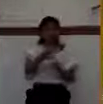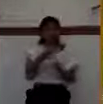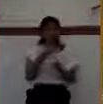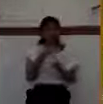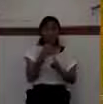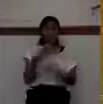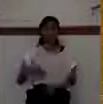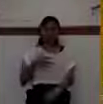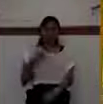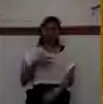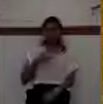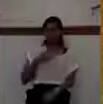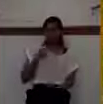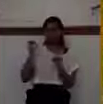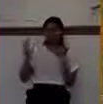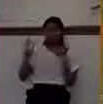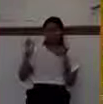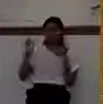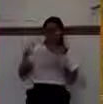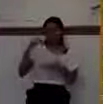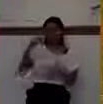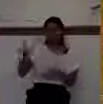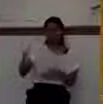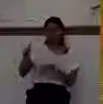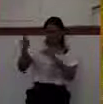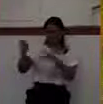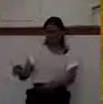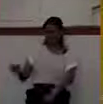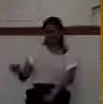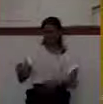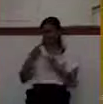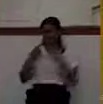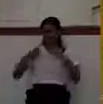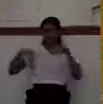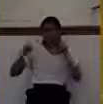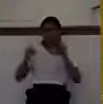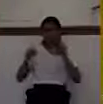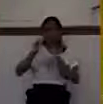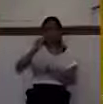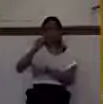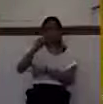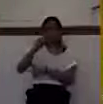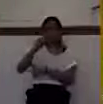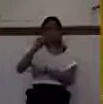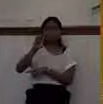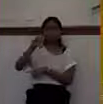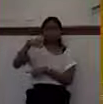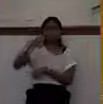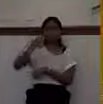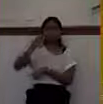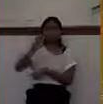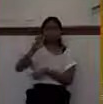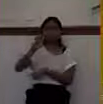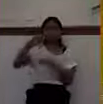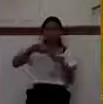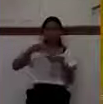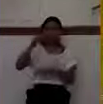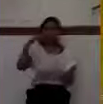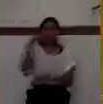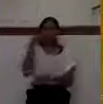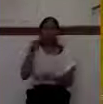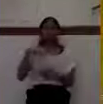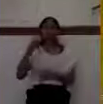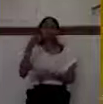feelings of resentment because of another success. Shakespeare called jealousy the green-eyed monster. But